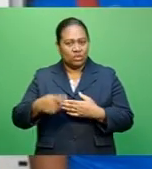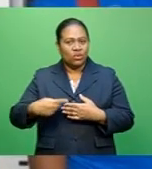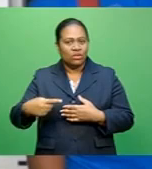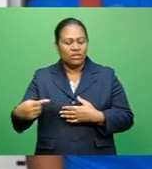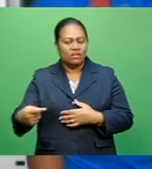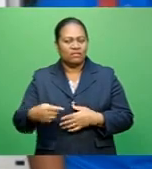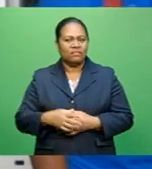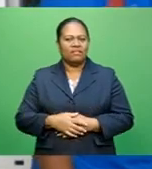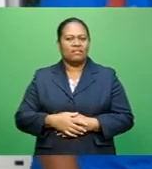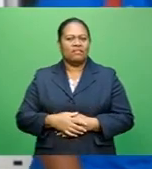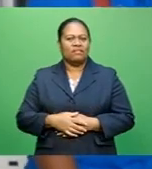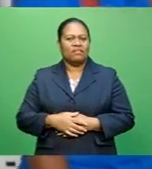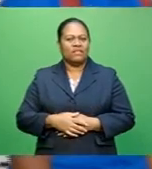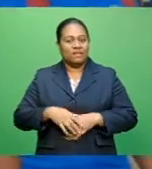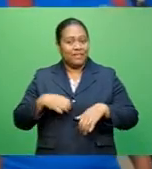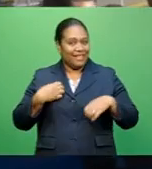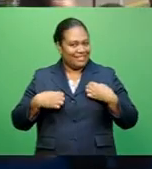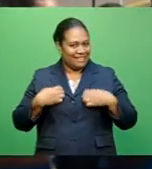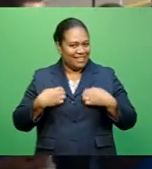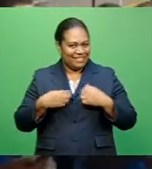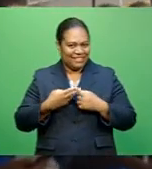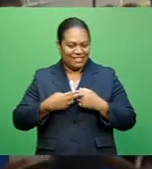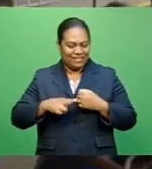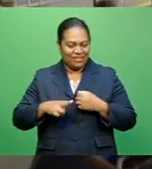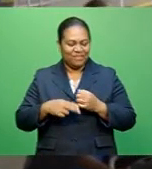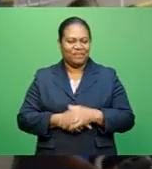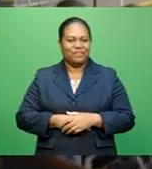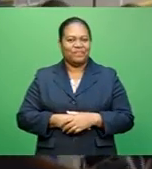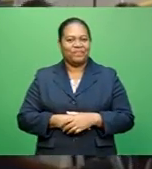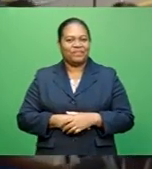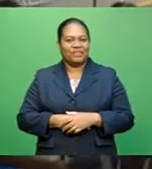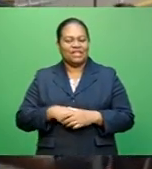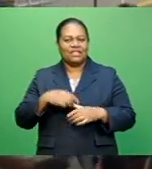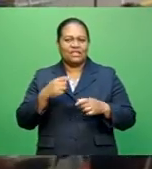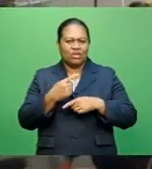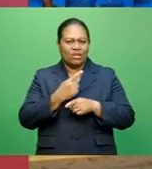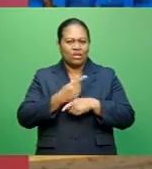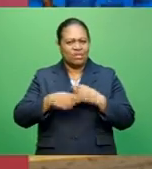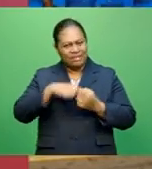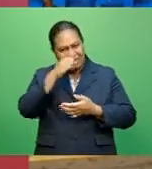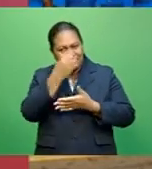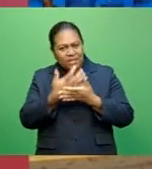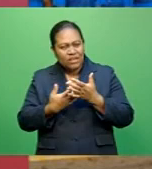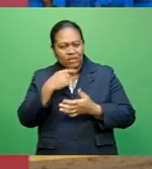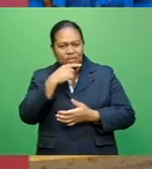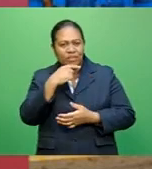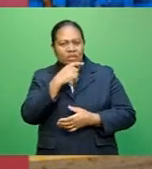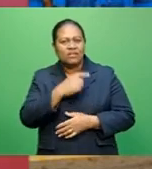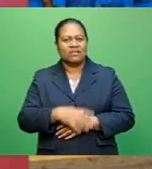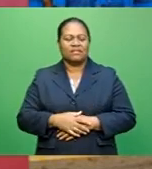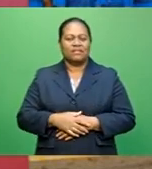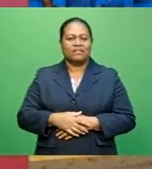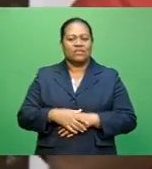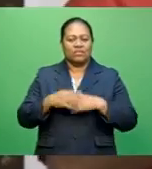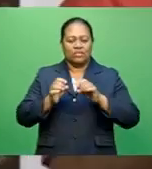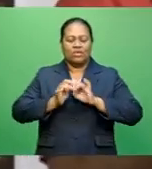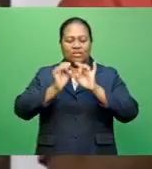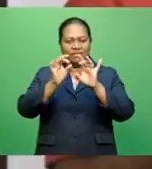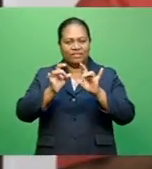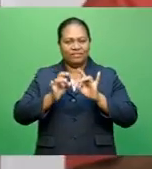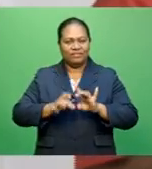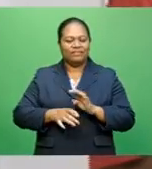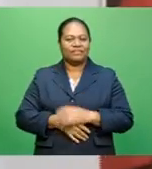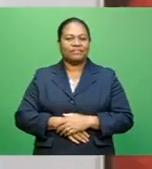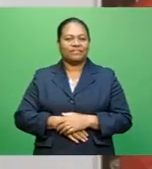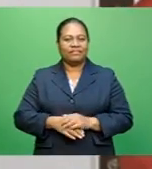evolve and it's something that's very exciting. And I just can't wait to see these boys experience rugby league here in Australia through the Run-Massey Cup.